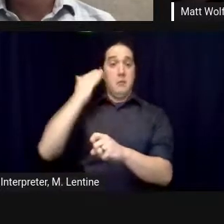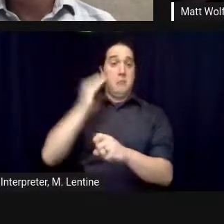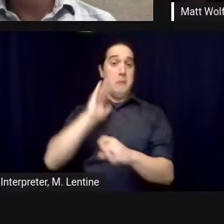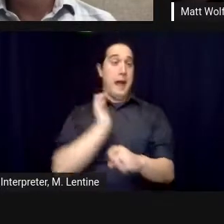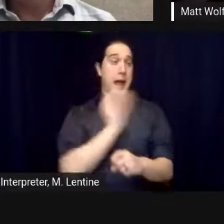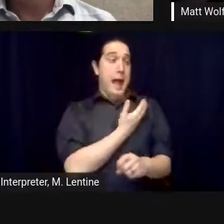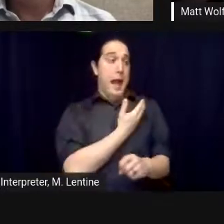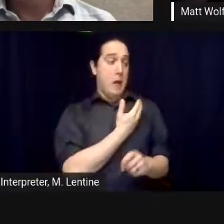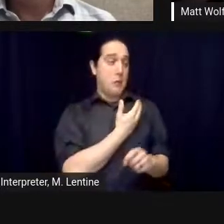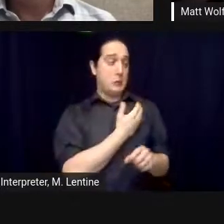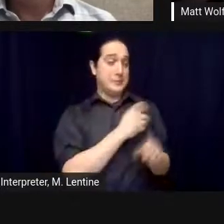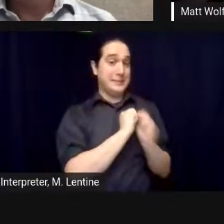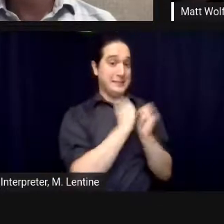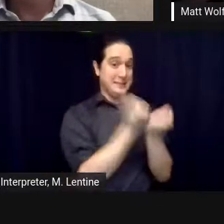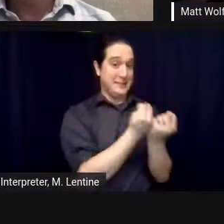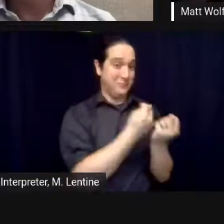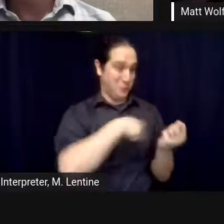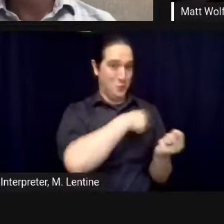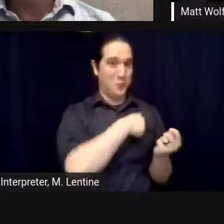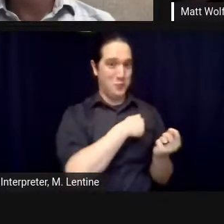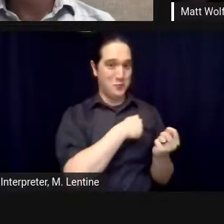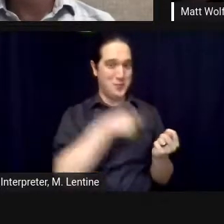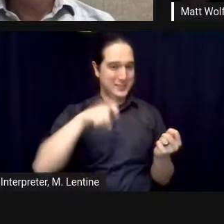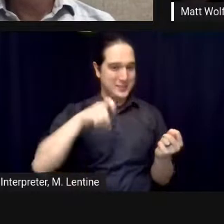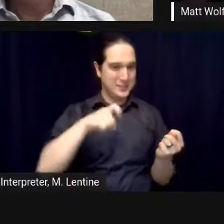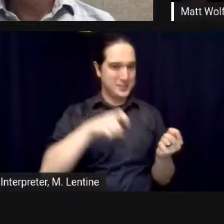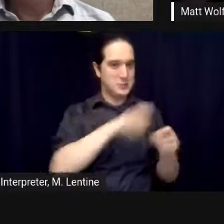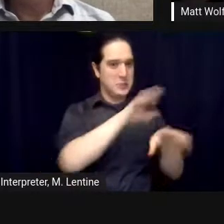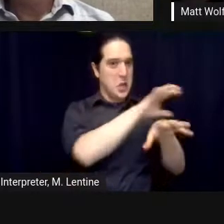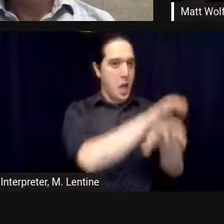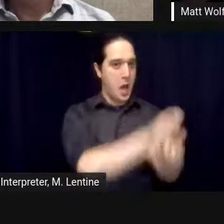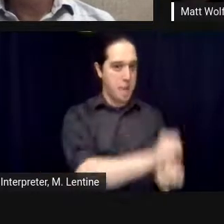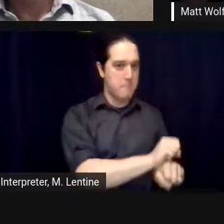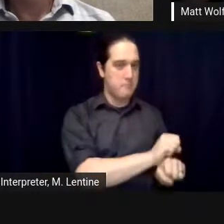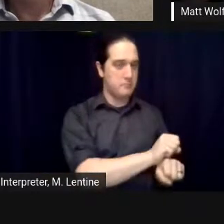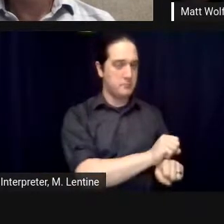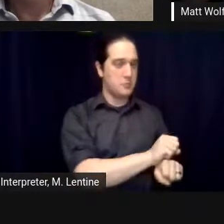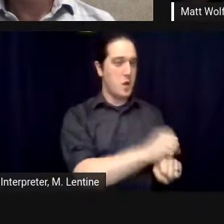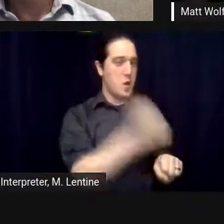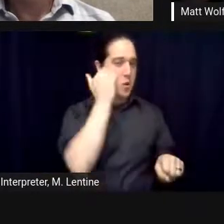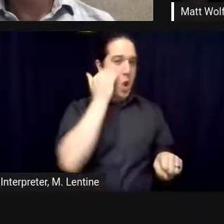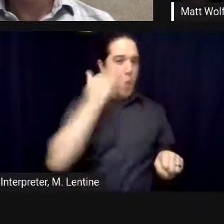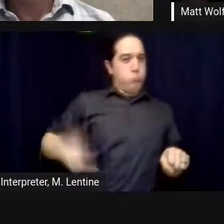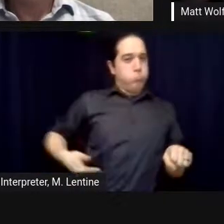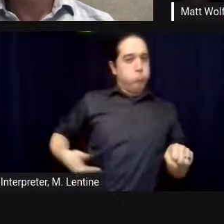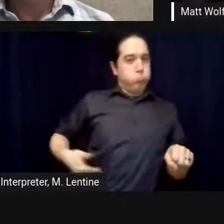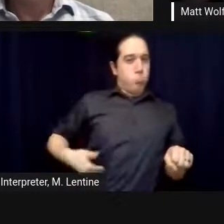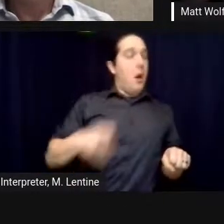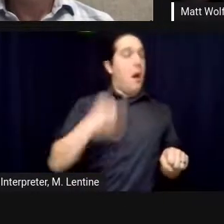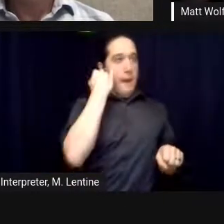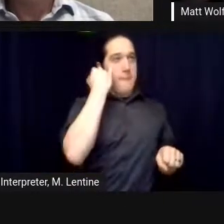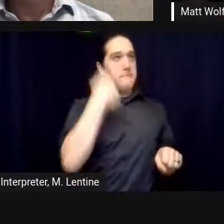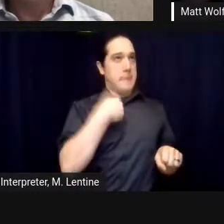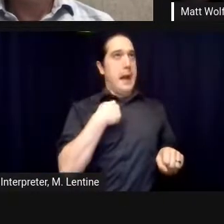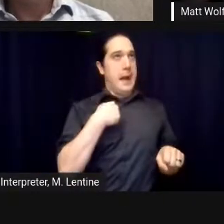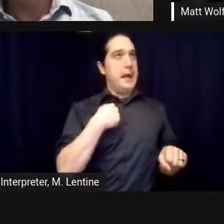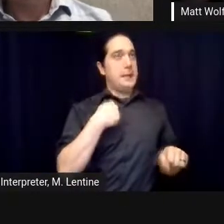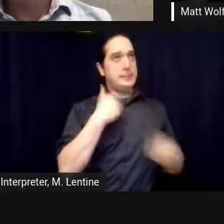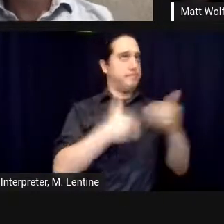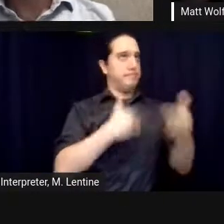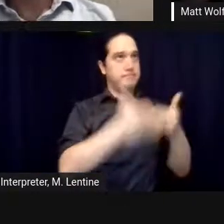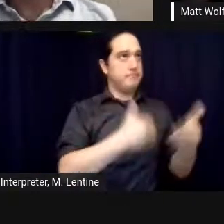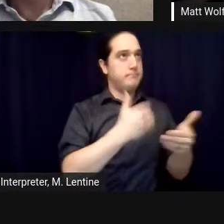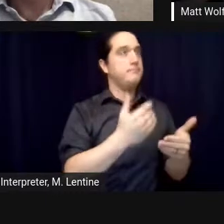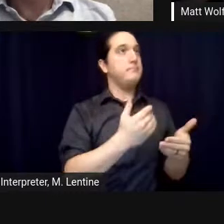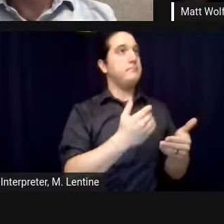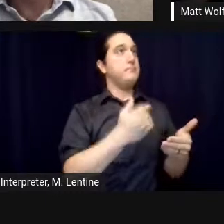pass the test can it be put in bias for two and not pollute the the life inside can it be part of